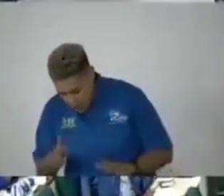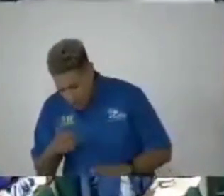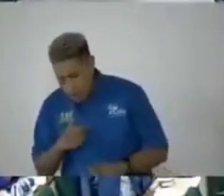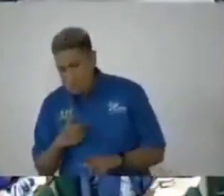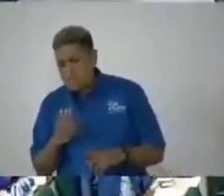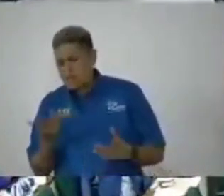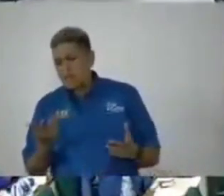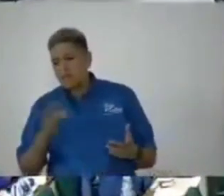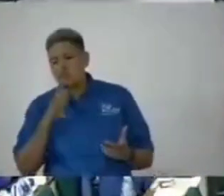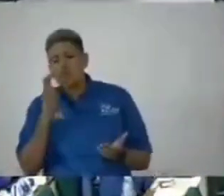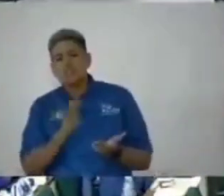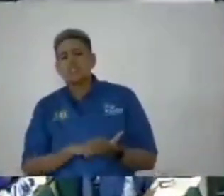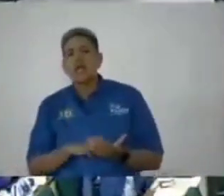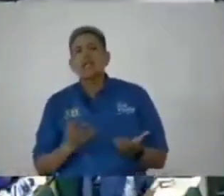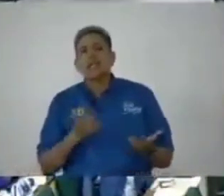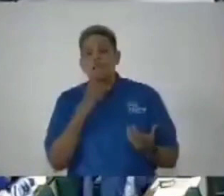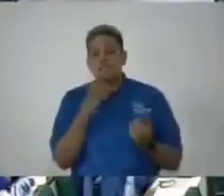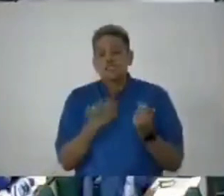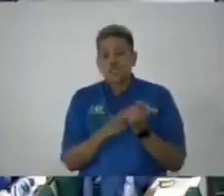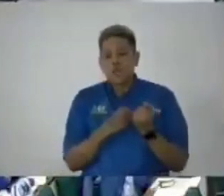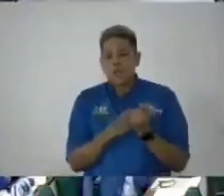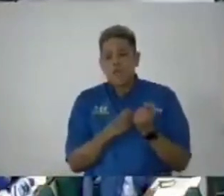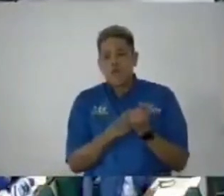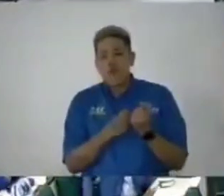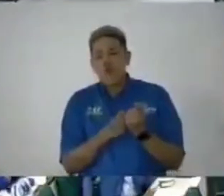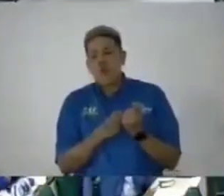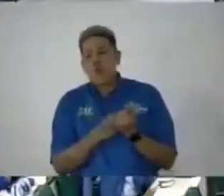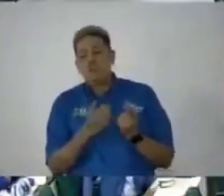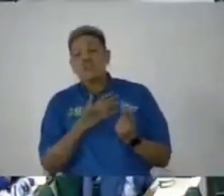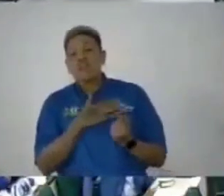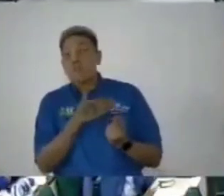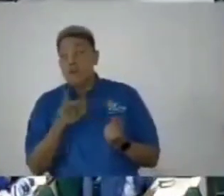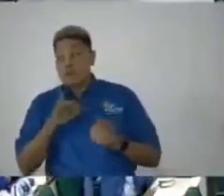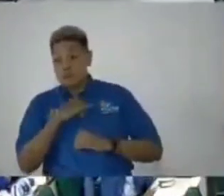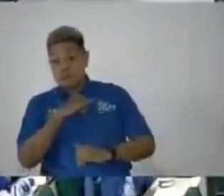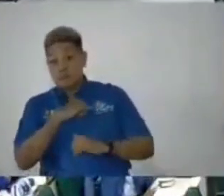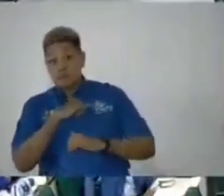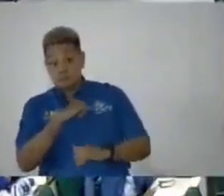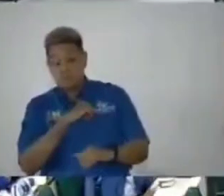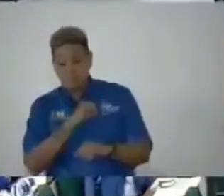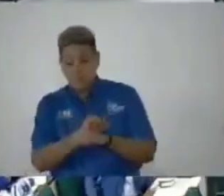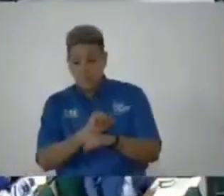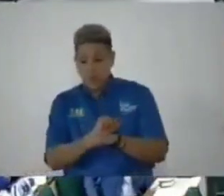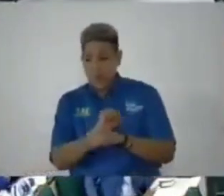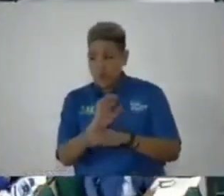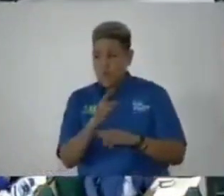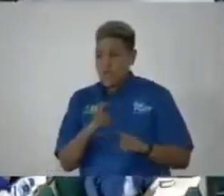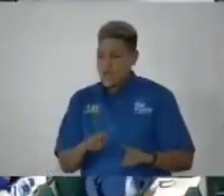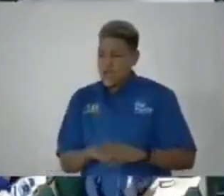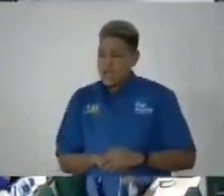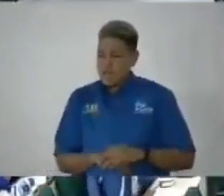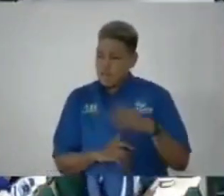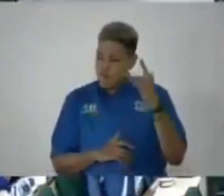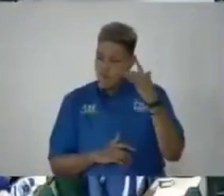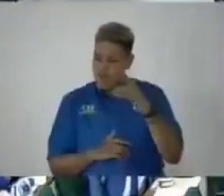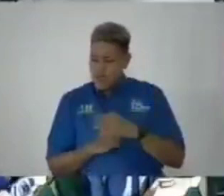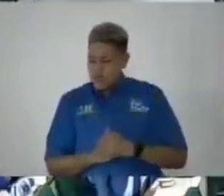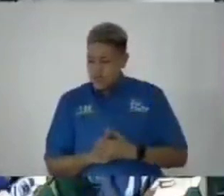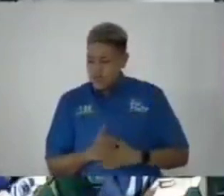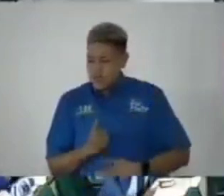to stand in support of my colleague, because...